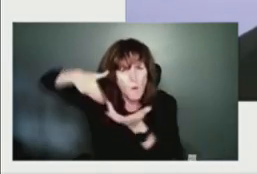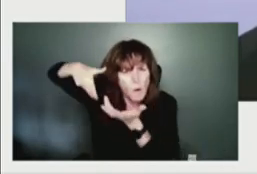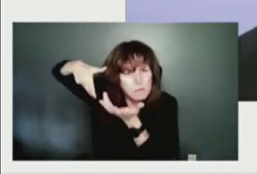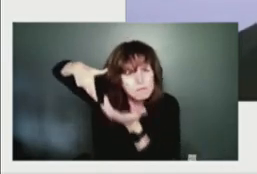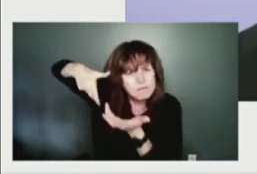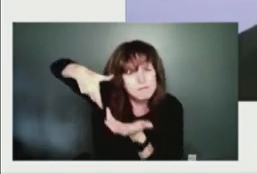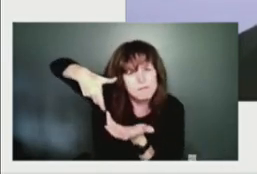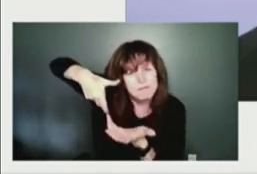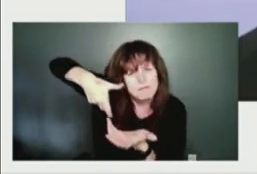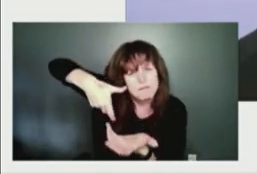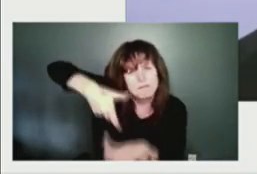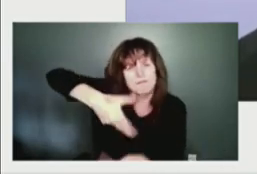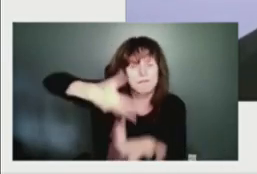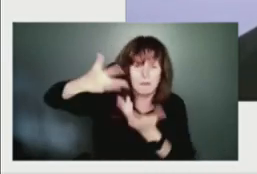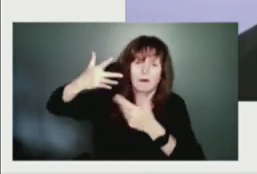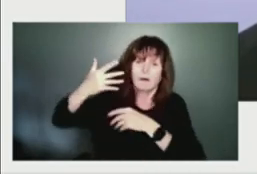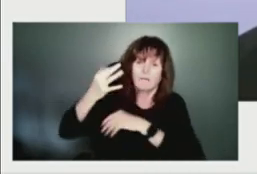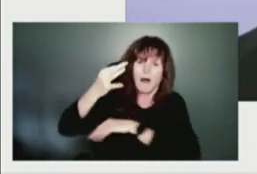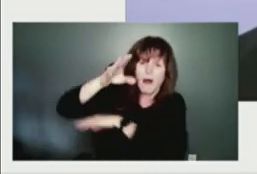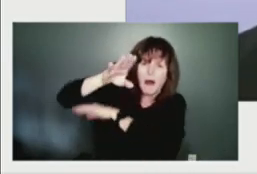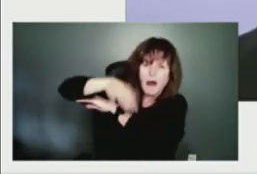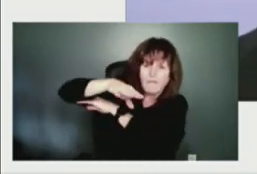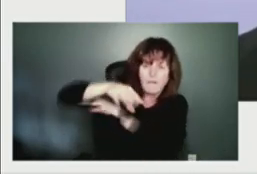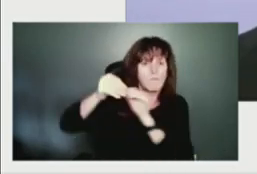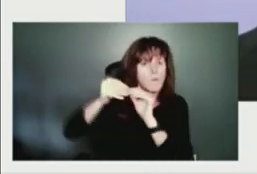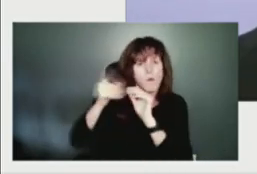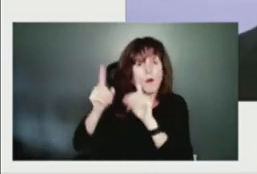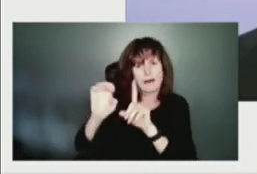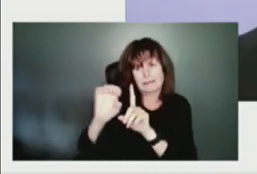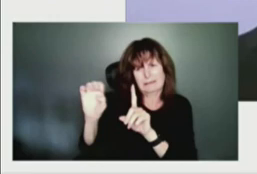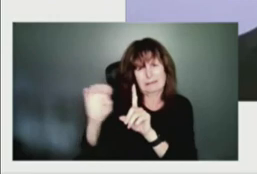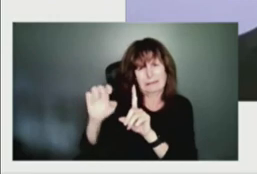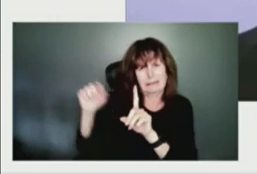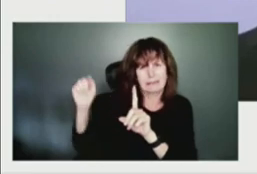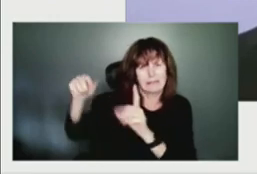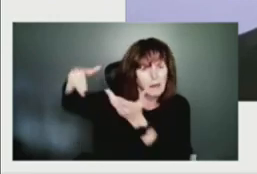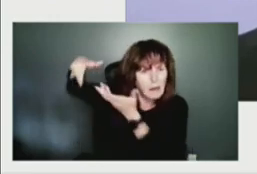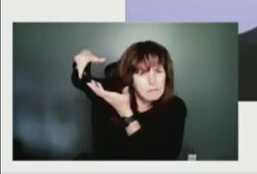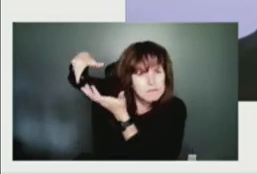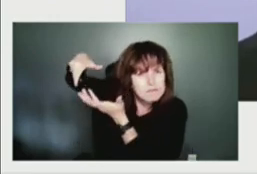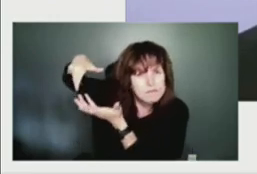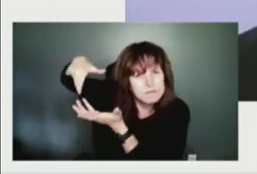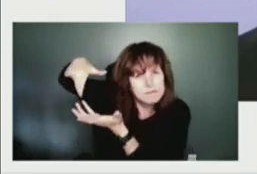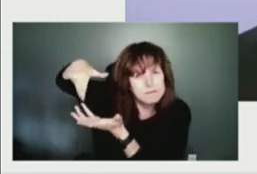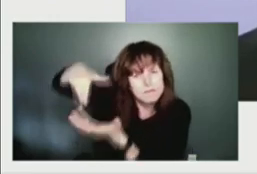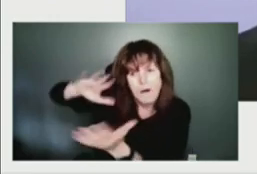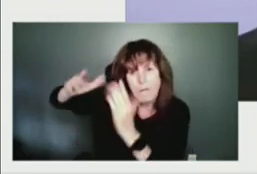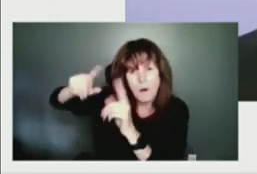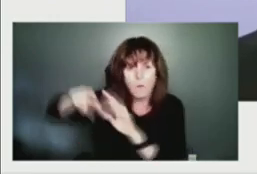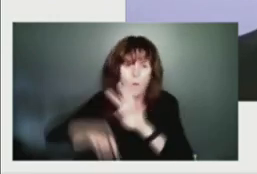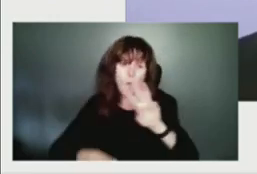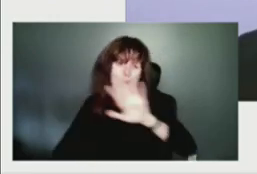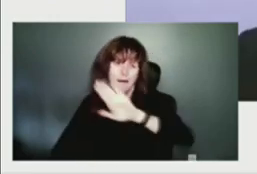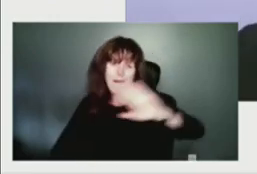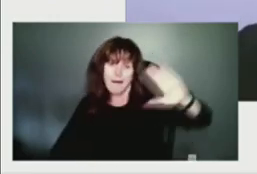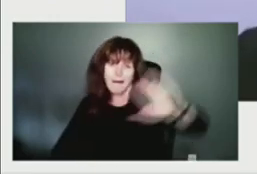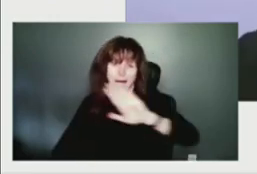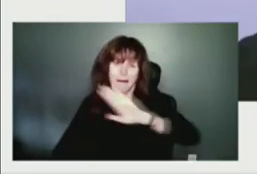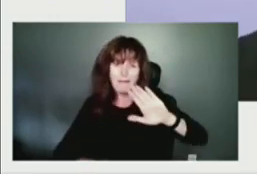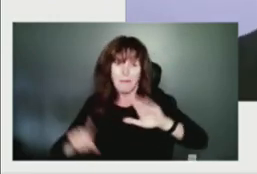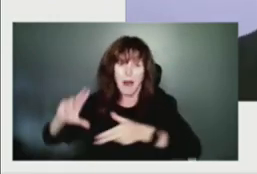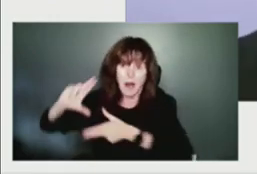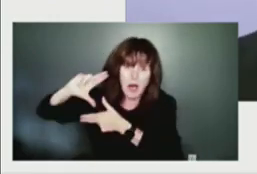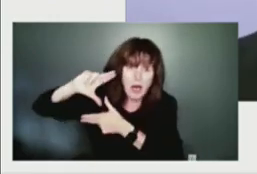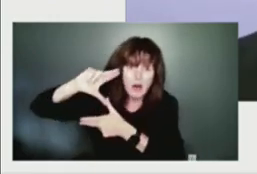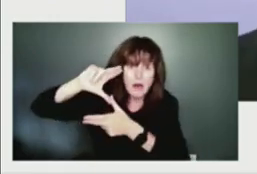Scotia than in western Nova Scotia. But the effects of the hurricane itself is it won't be felt until later